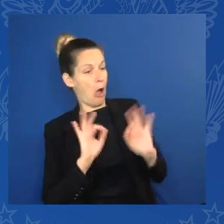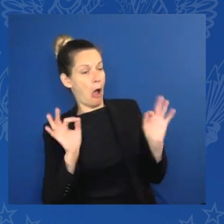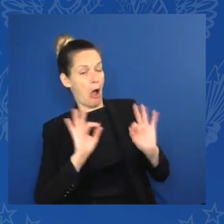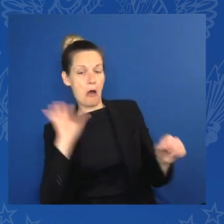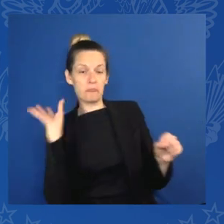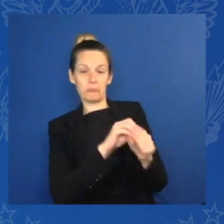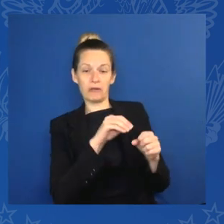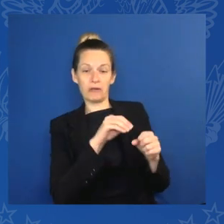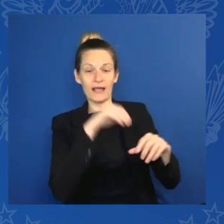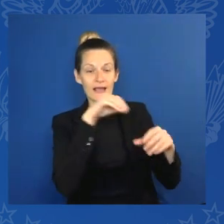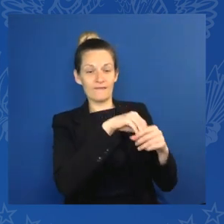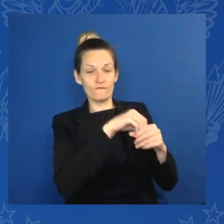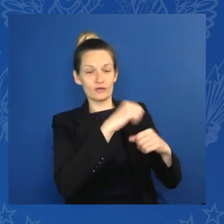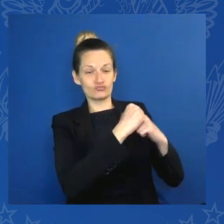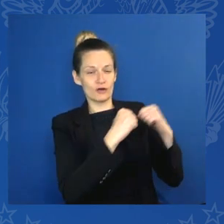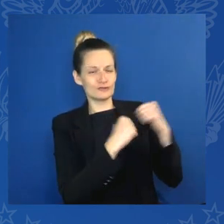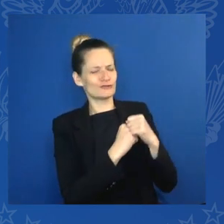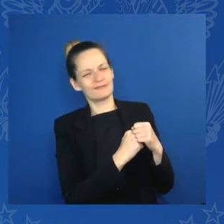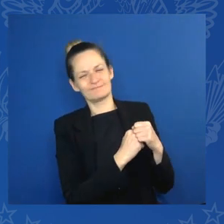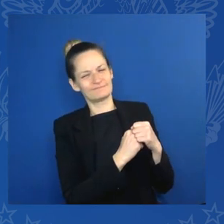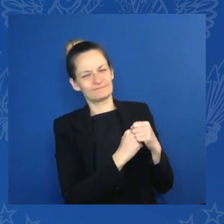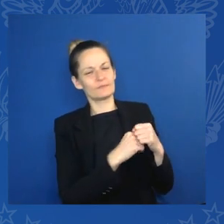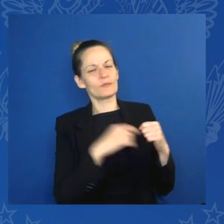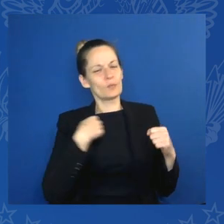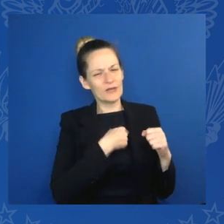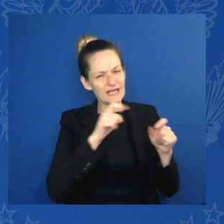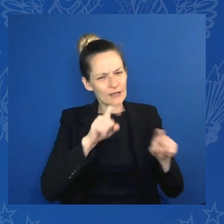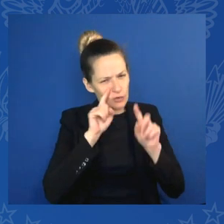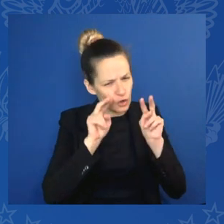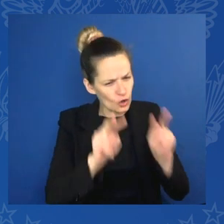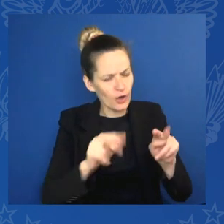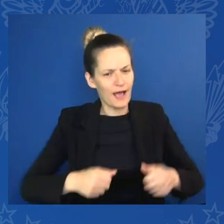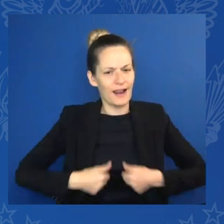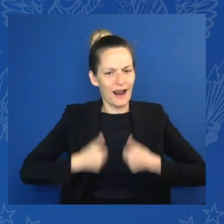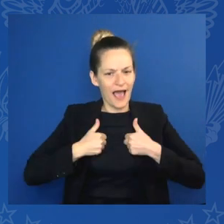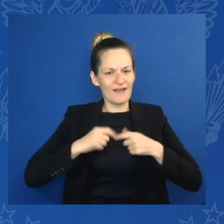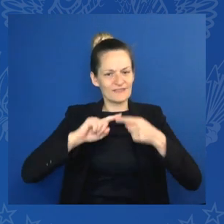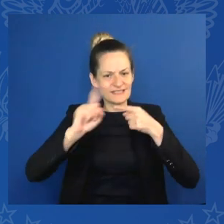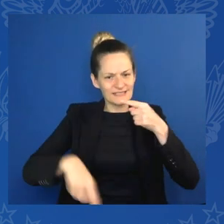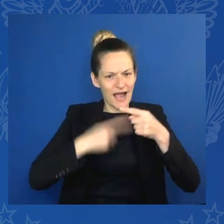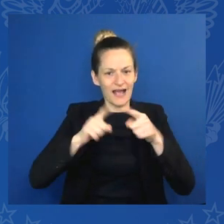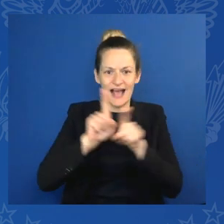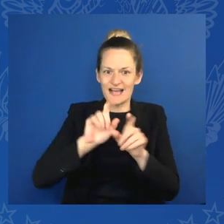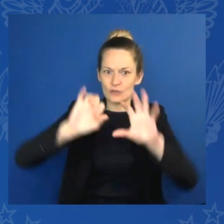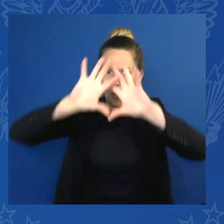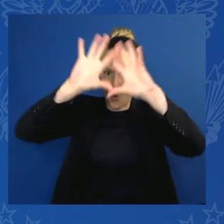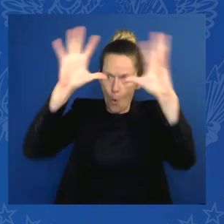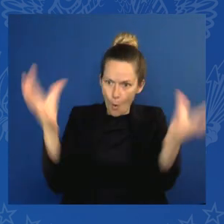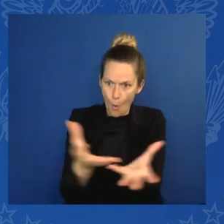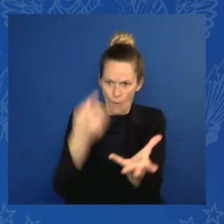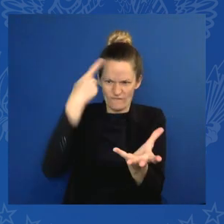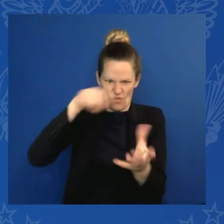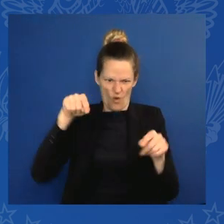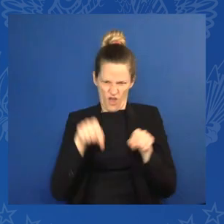life cycle as a whole. Or if infeasible debt repayment plans